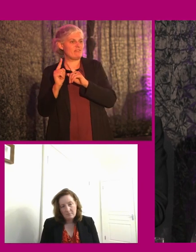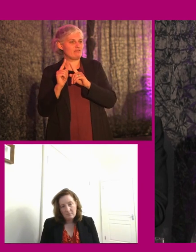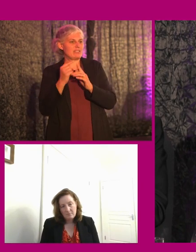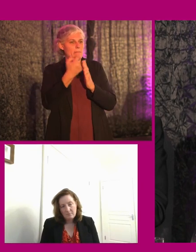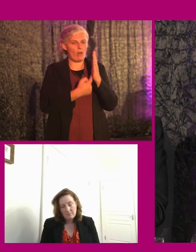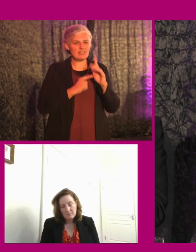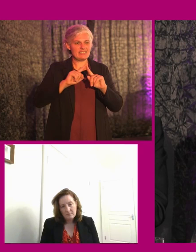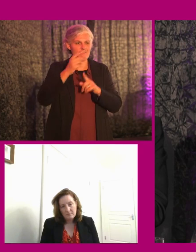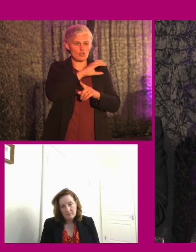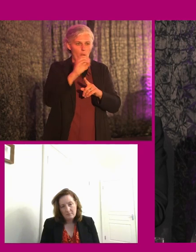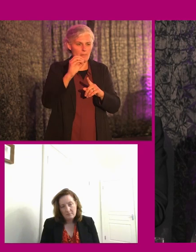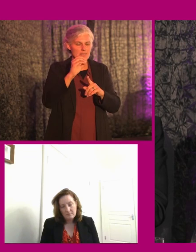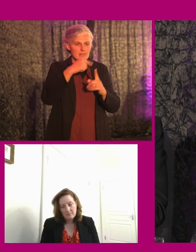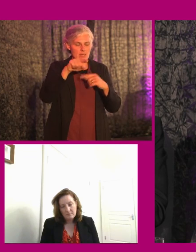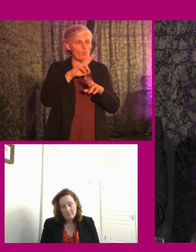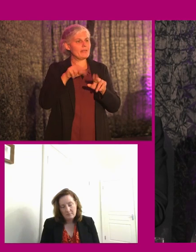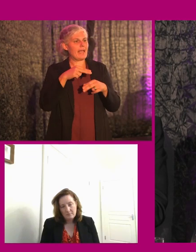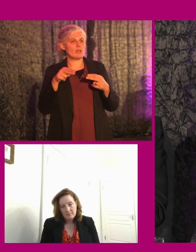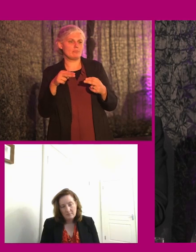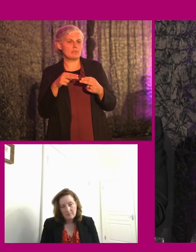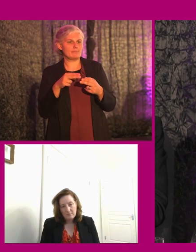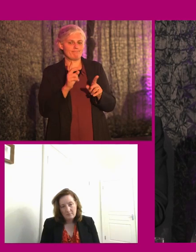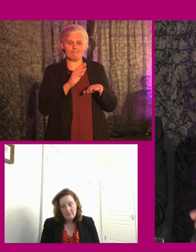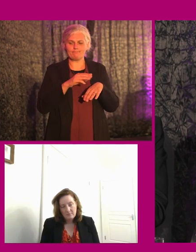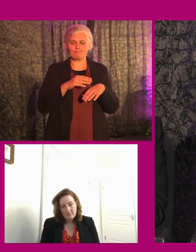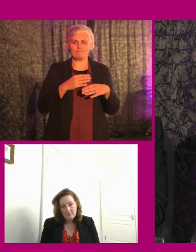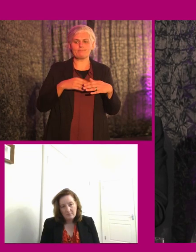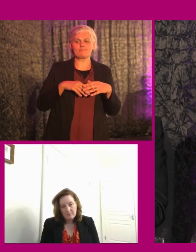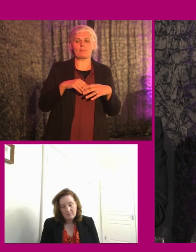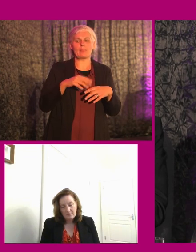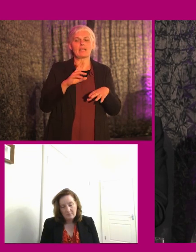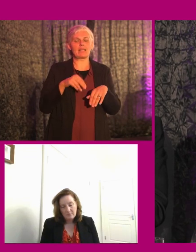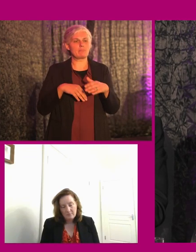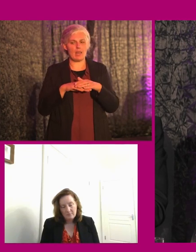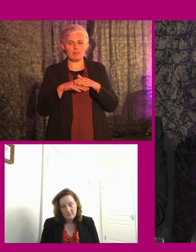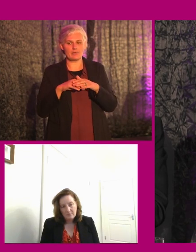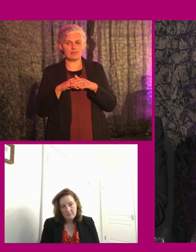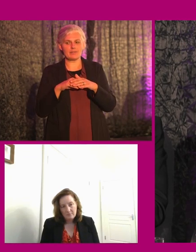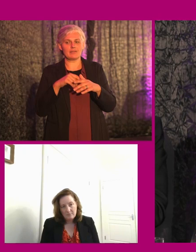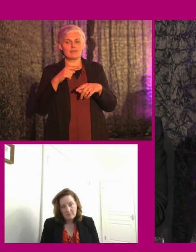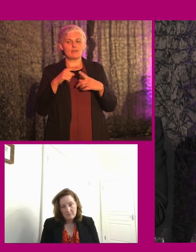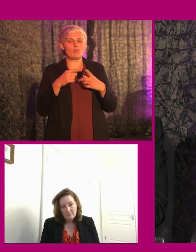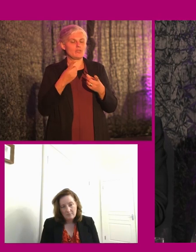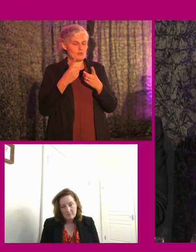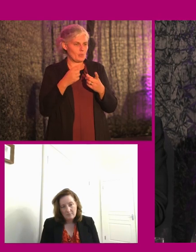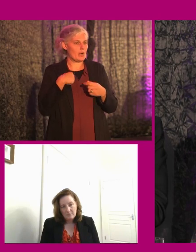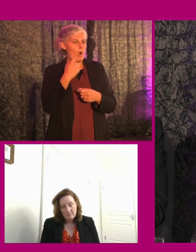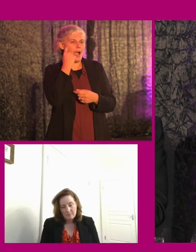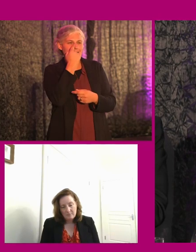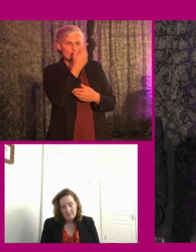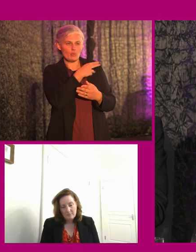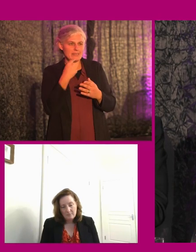can't really be prescriptive in terms other than providing advice and guidance around what works, where the evidence lies.